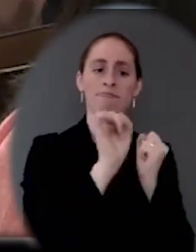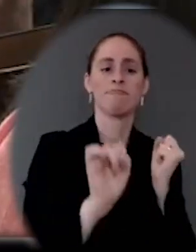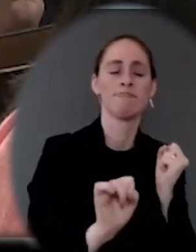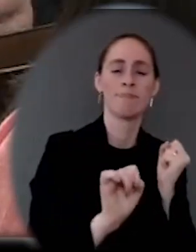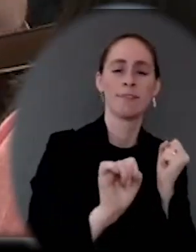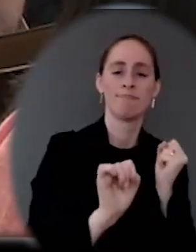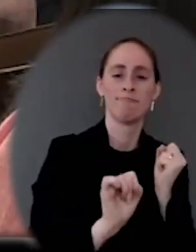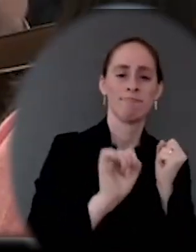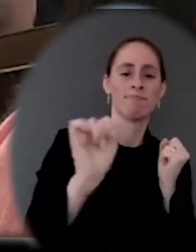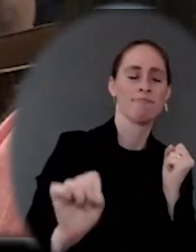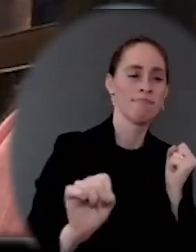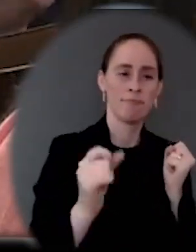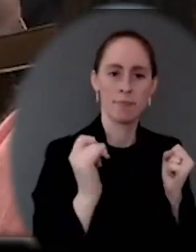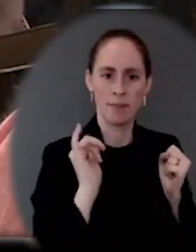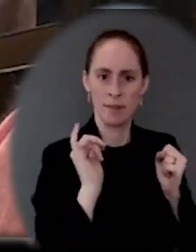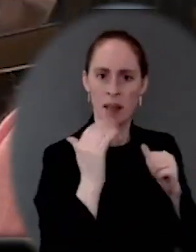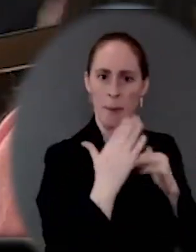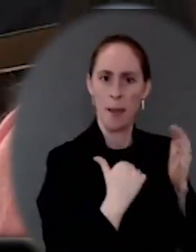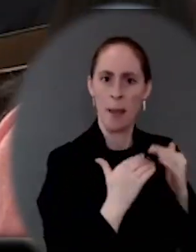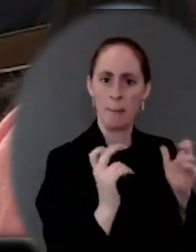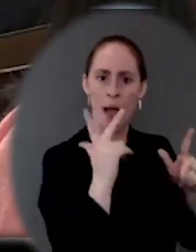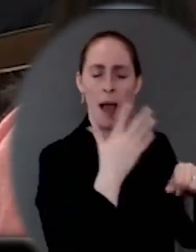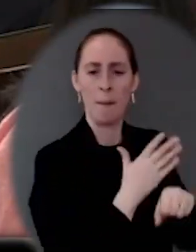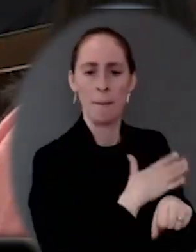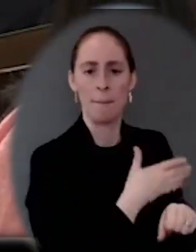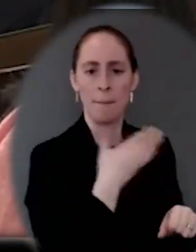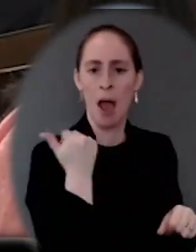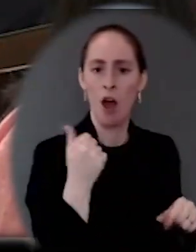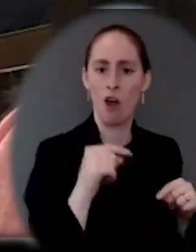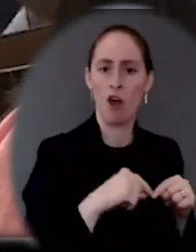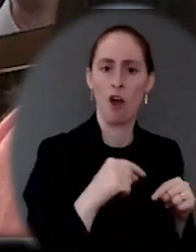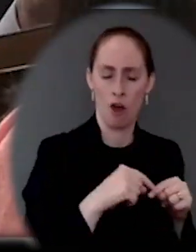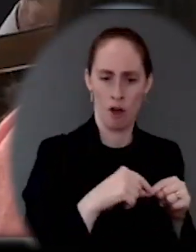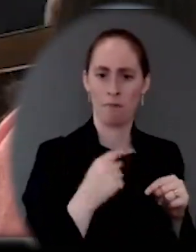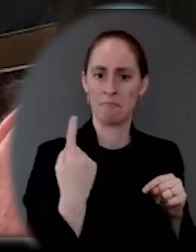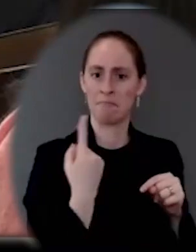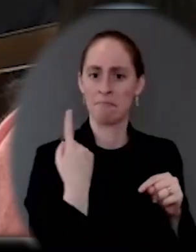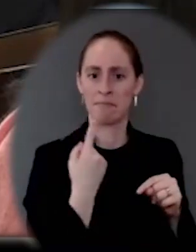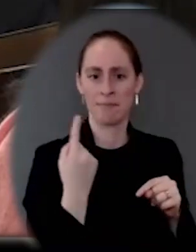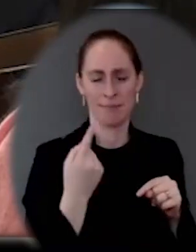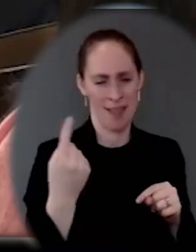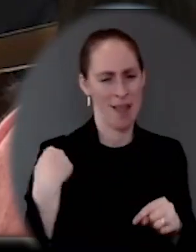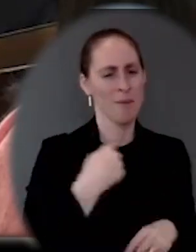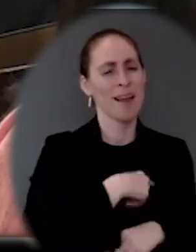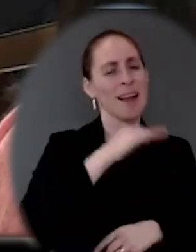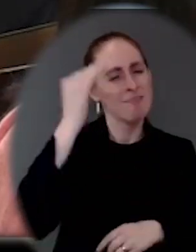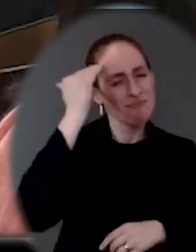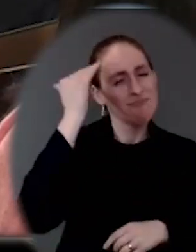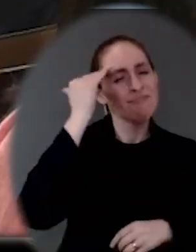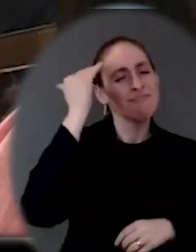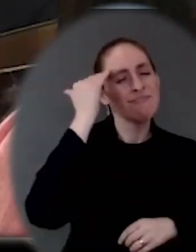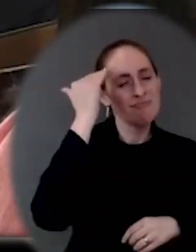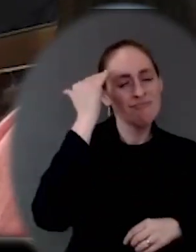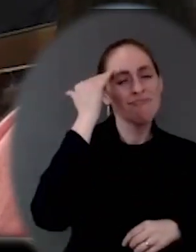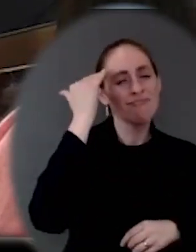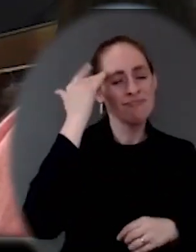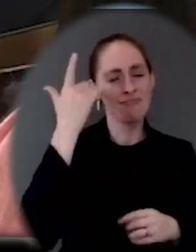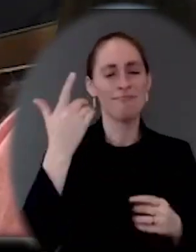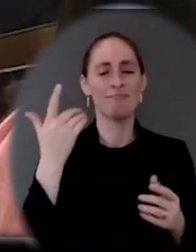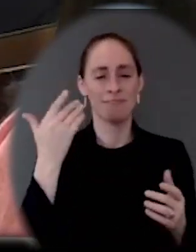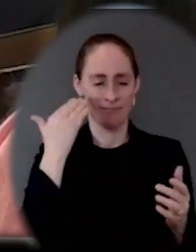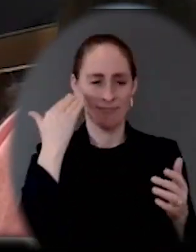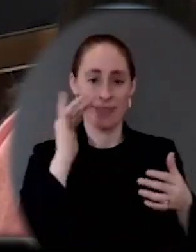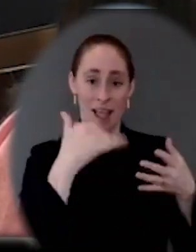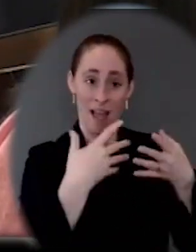the package is not going to move — or the elements of the package wouldn't all move together in a — we're just renewing Build Back Better. So I want to be extremely